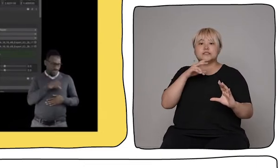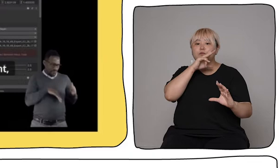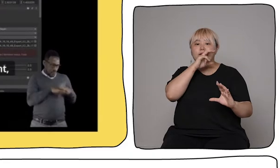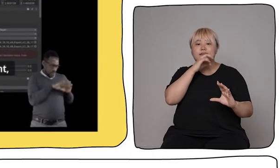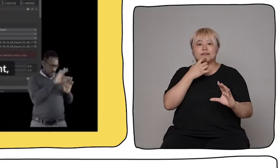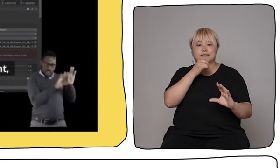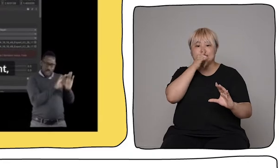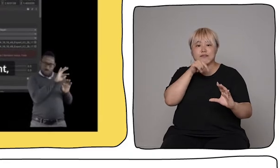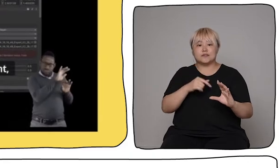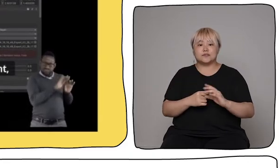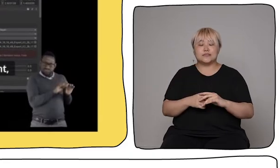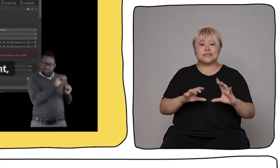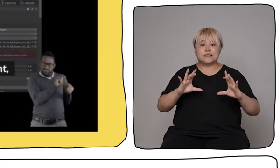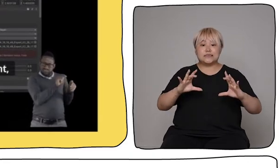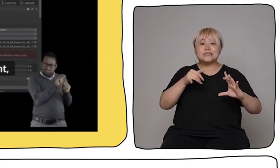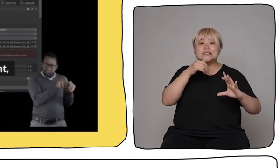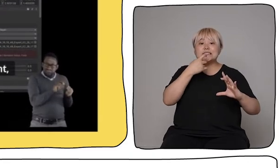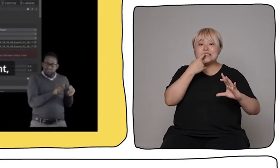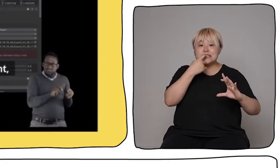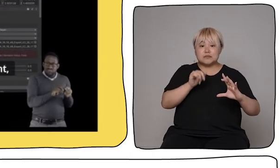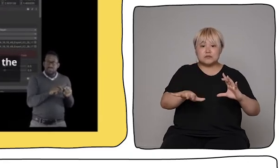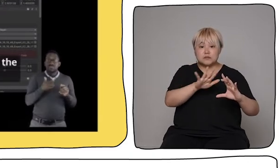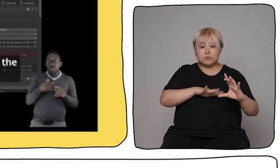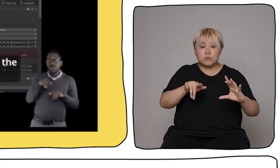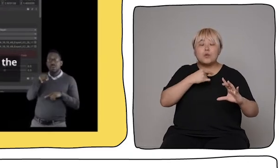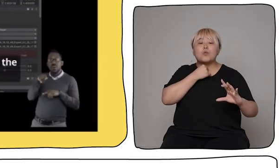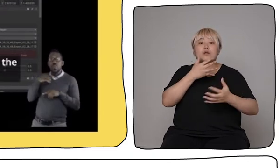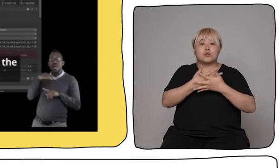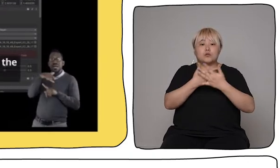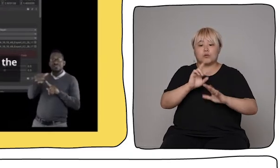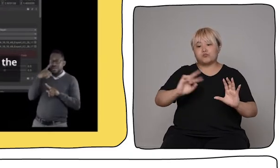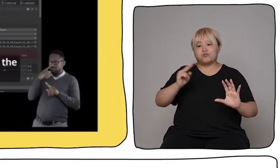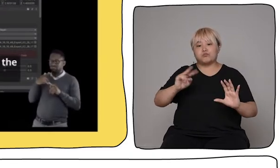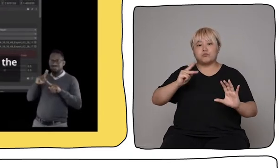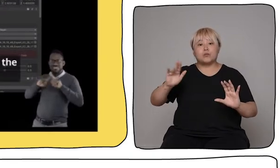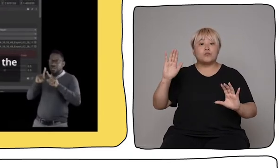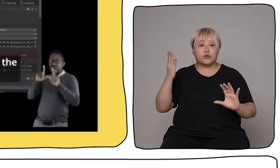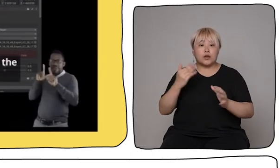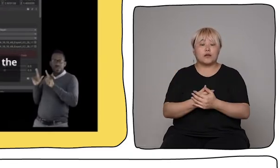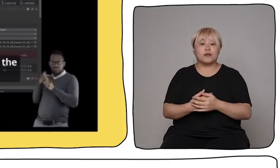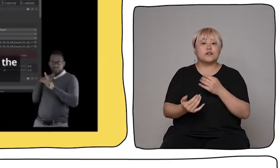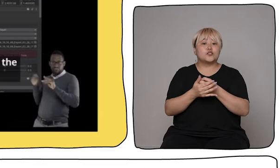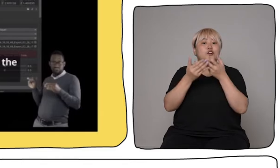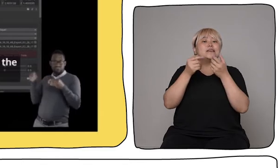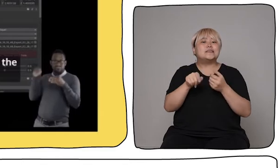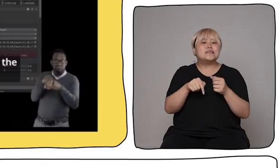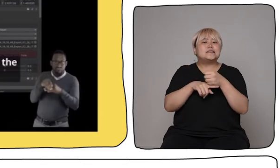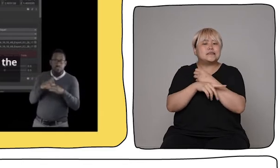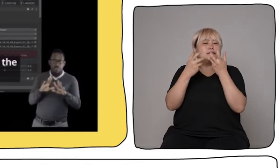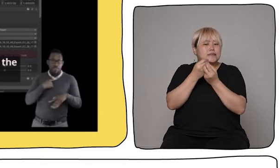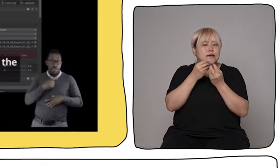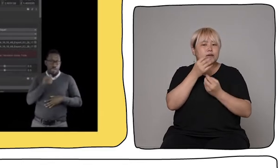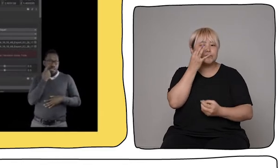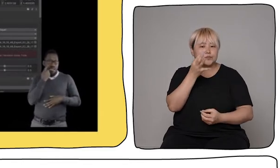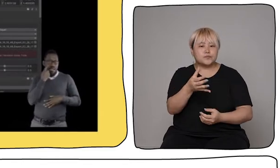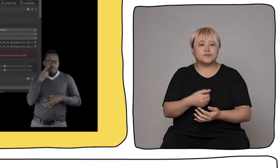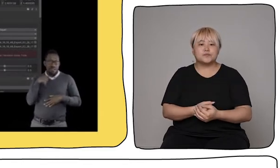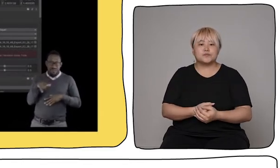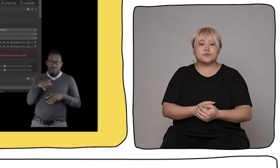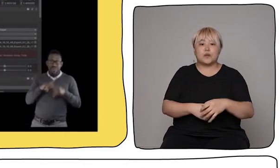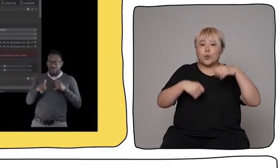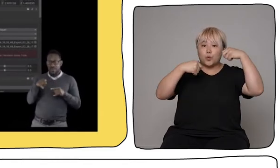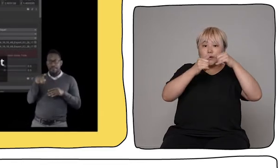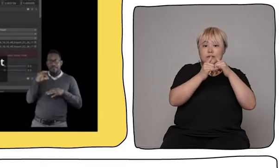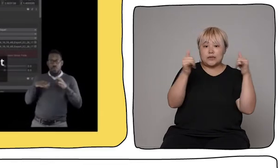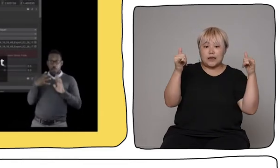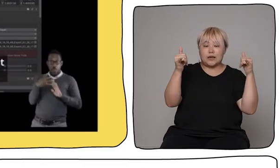Now this white void can be replaced with any video we want so let's use a video of the performance space and hide the performers for now. So here is the video of the performance